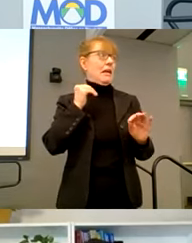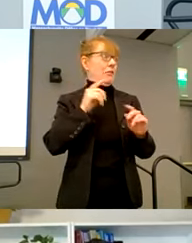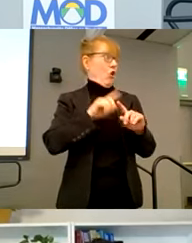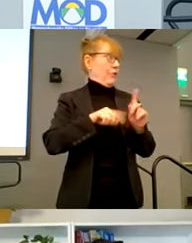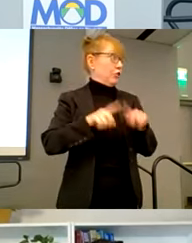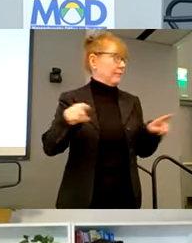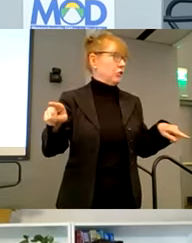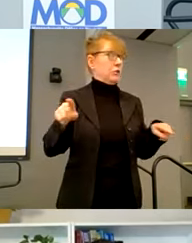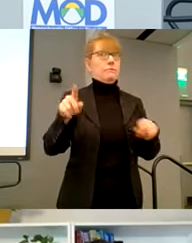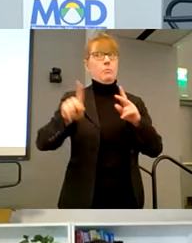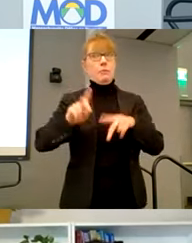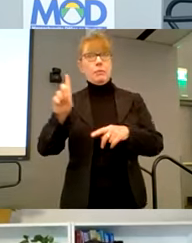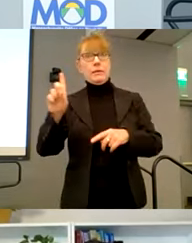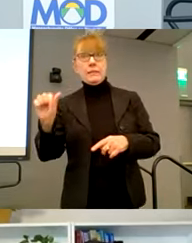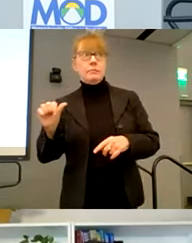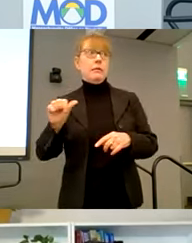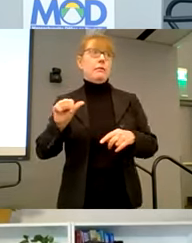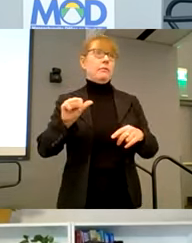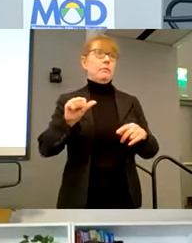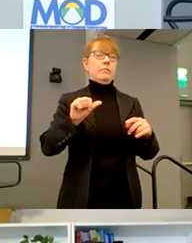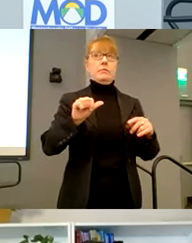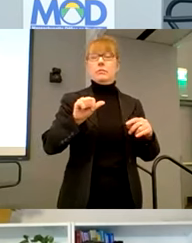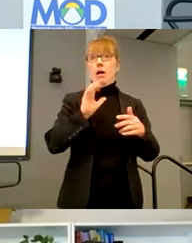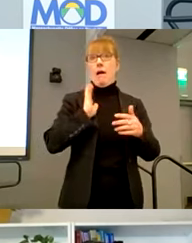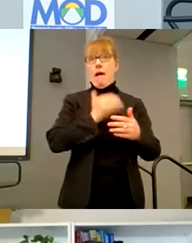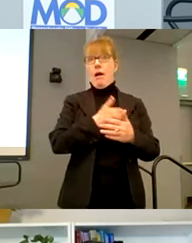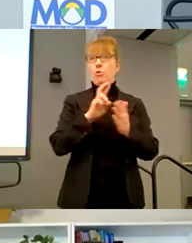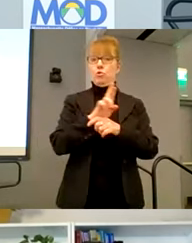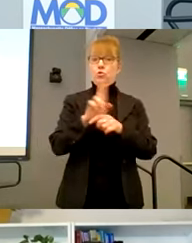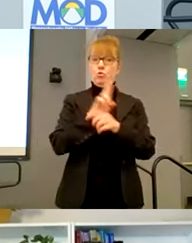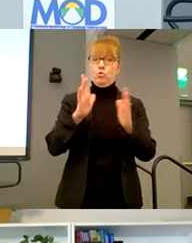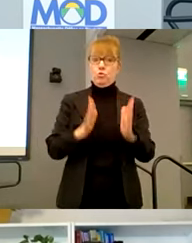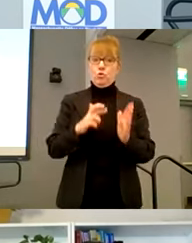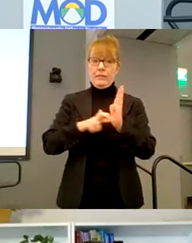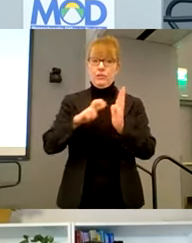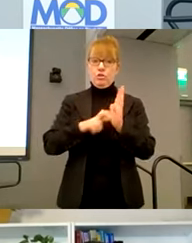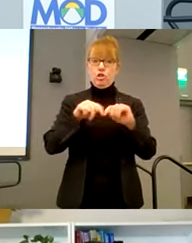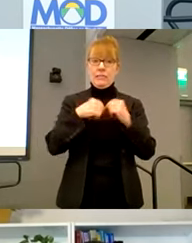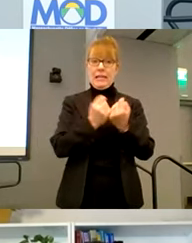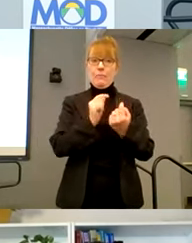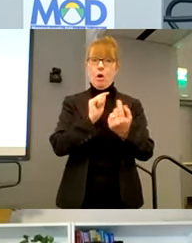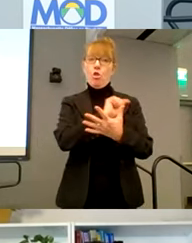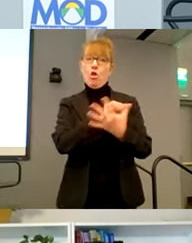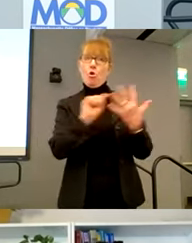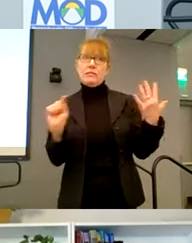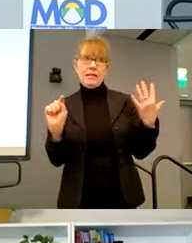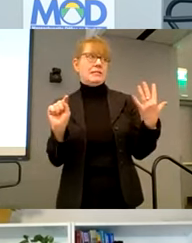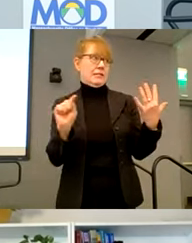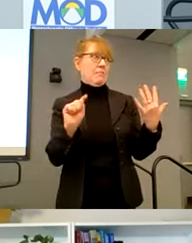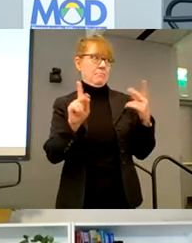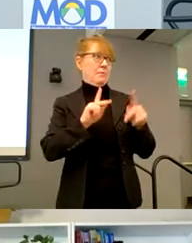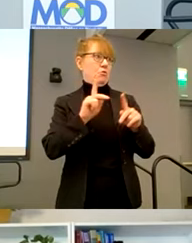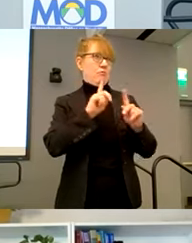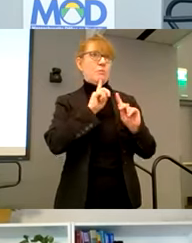with people with disabilities? Um, through our user research team internally, uh, these are the things that people have reported that they